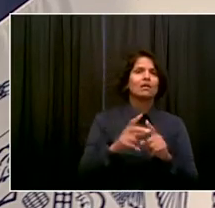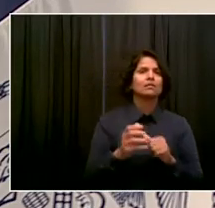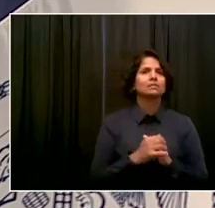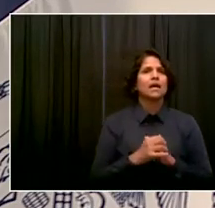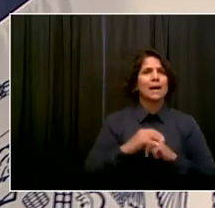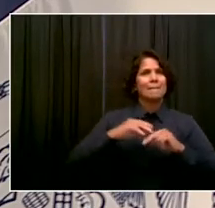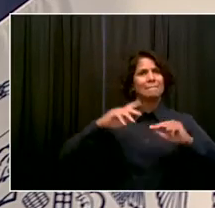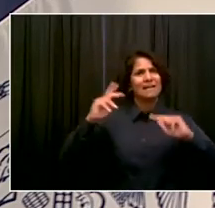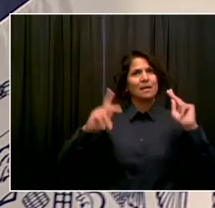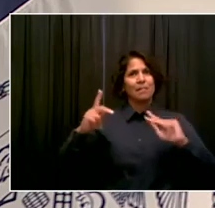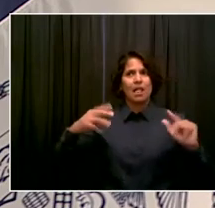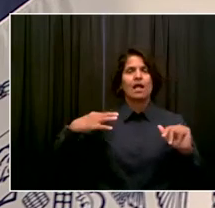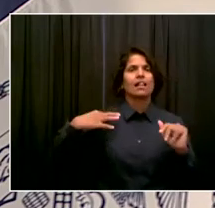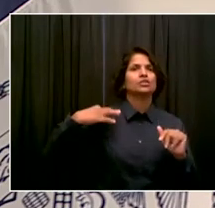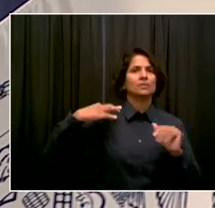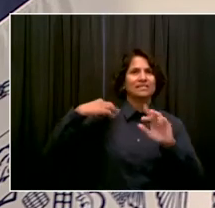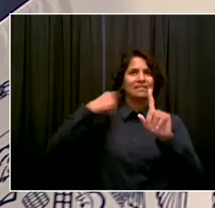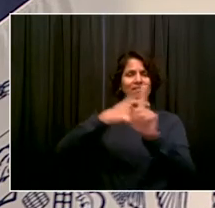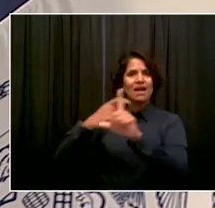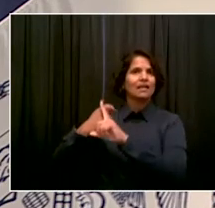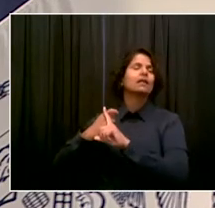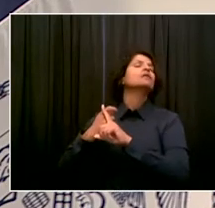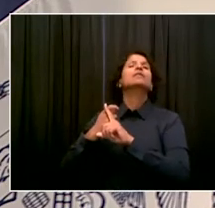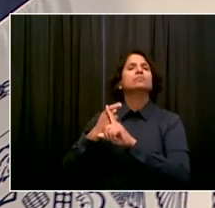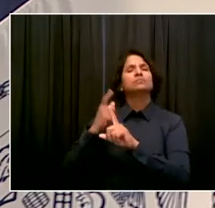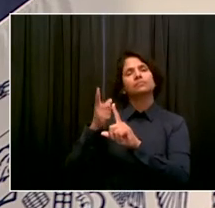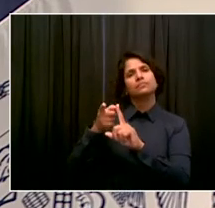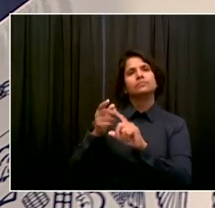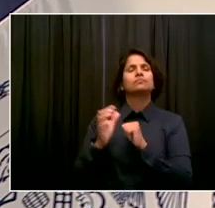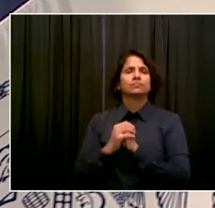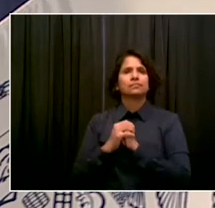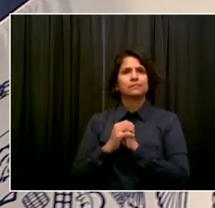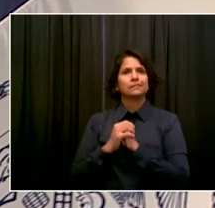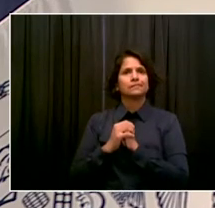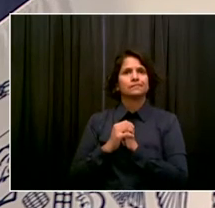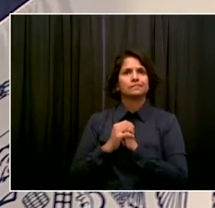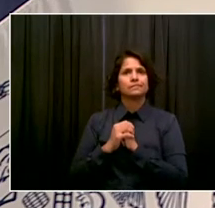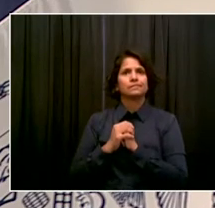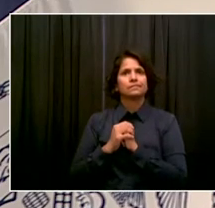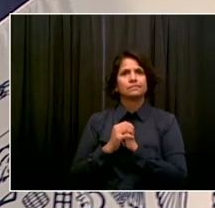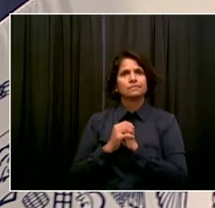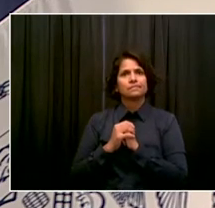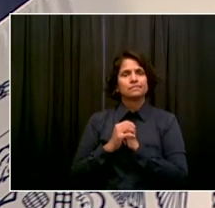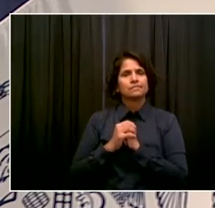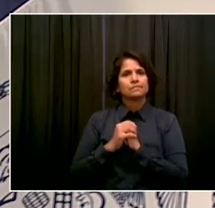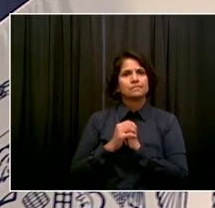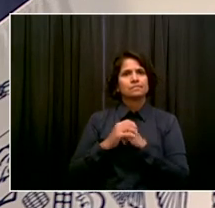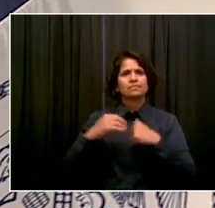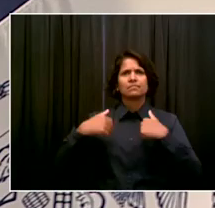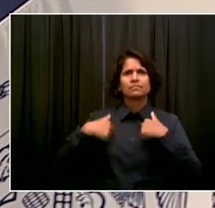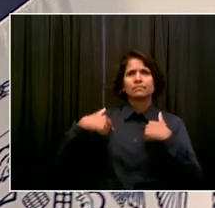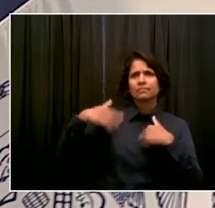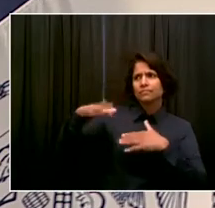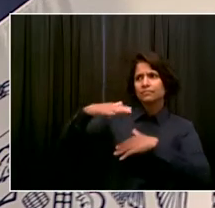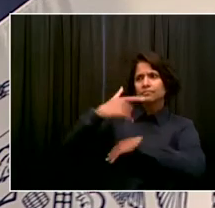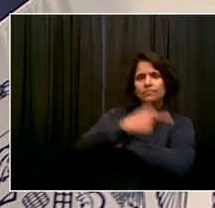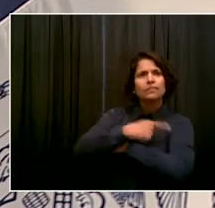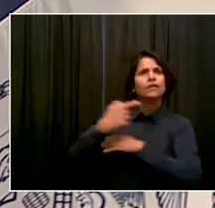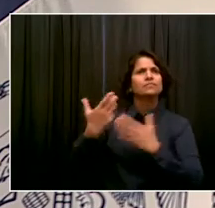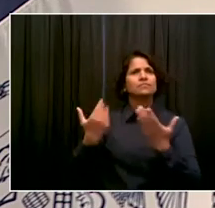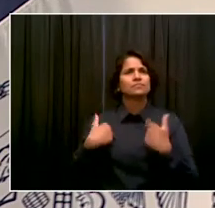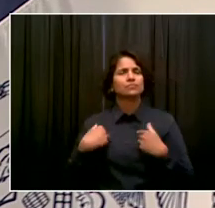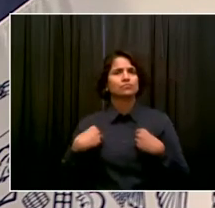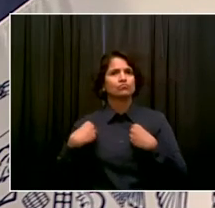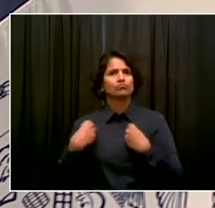the ultimate incentive to get vaccinated if they're eligible. The other thing to say before the doctor is we do